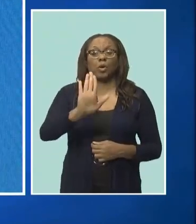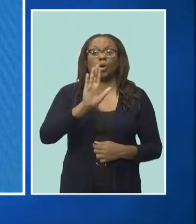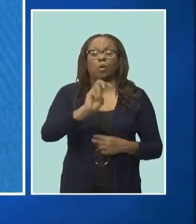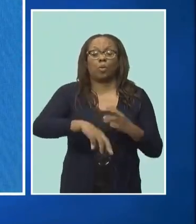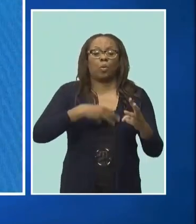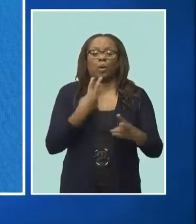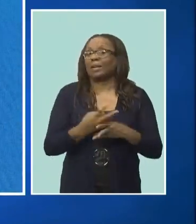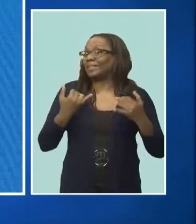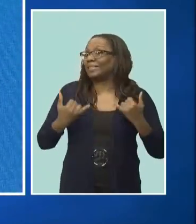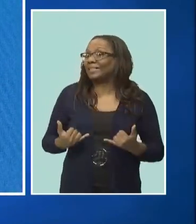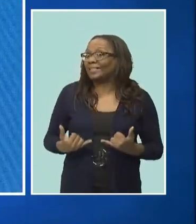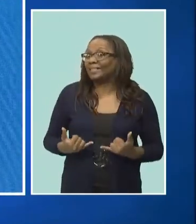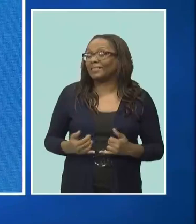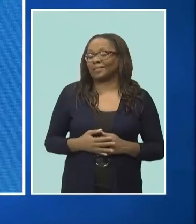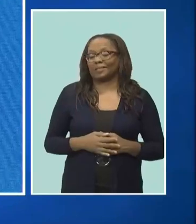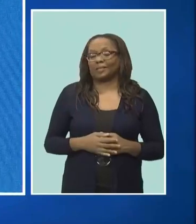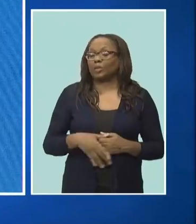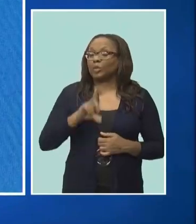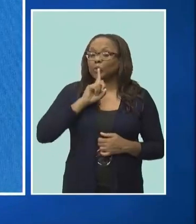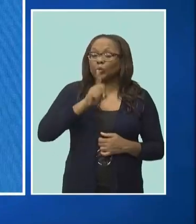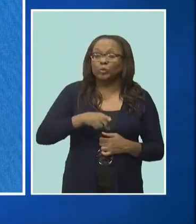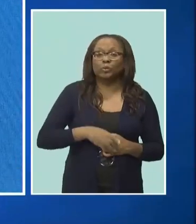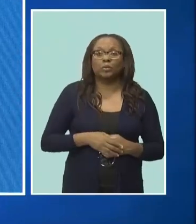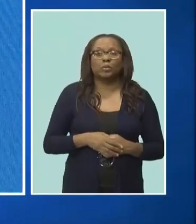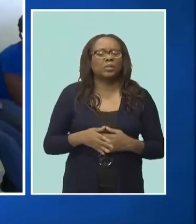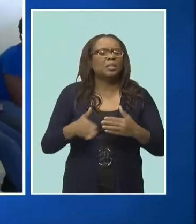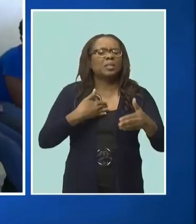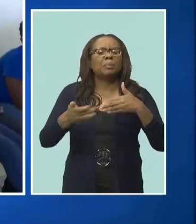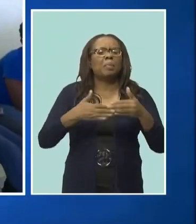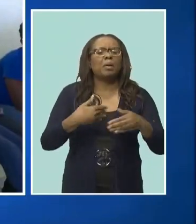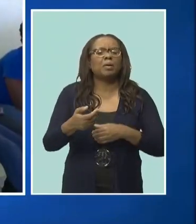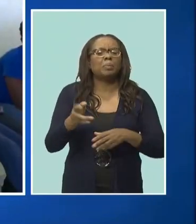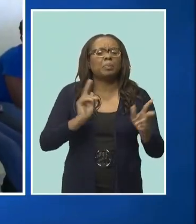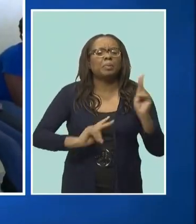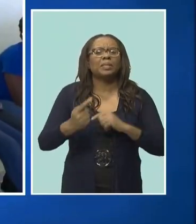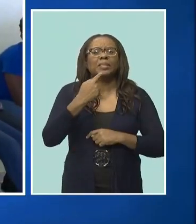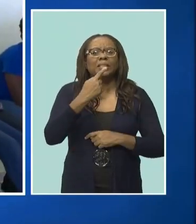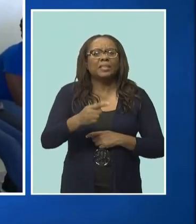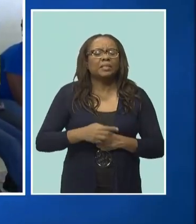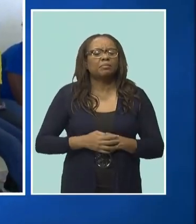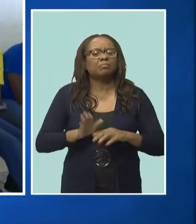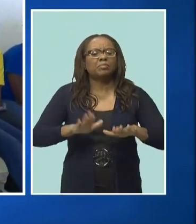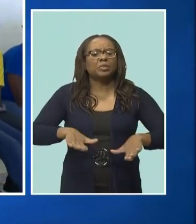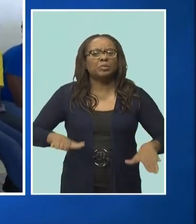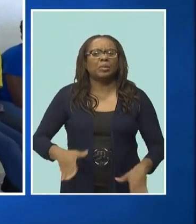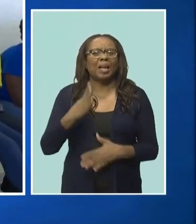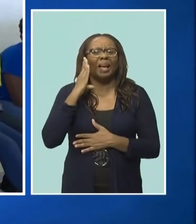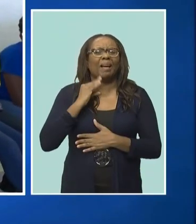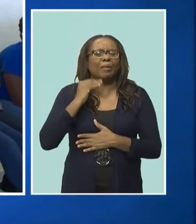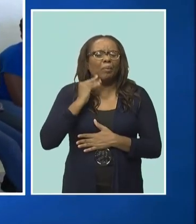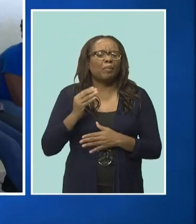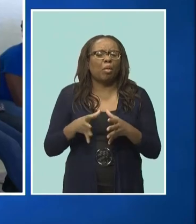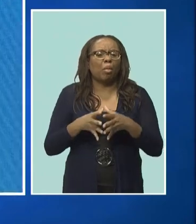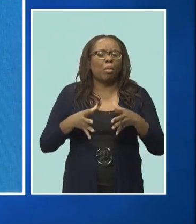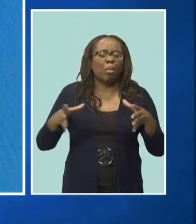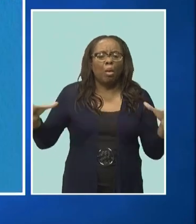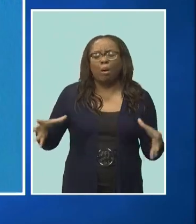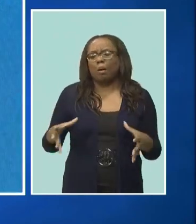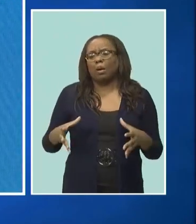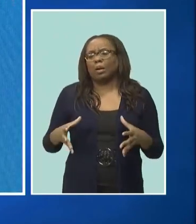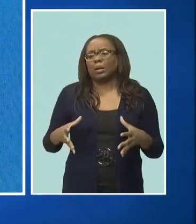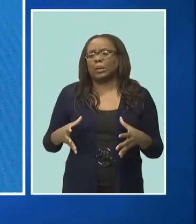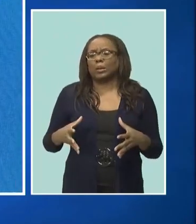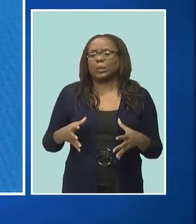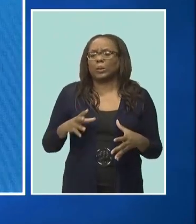anybody also tell you any different. And I say so because I know that children now are facing all kinds of things. But this is still your